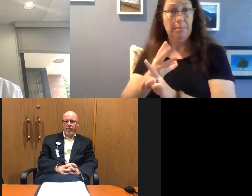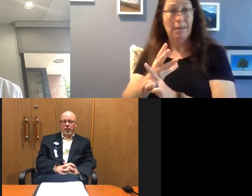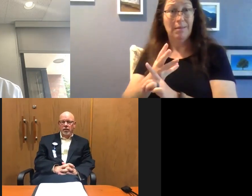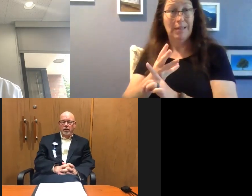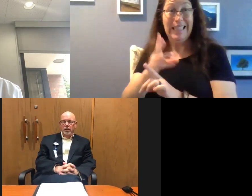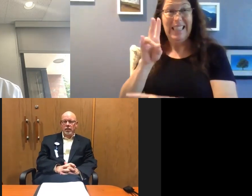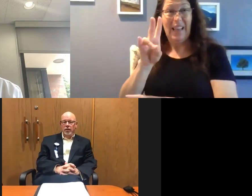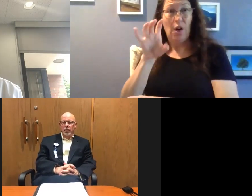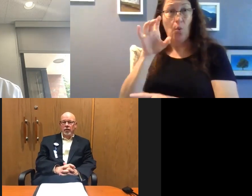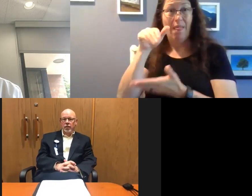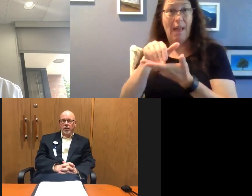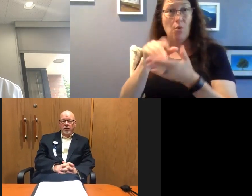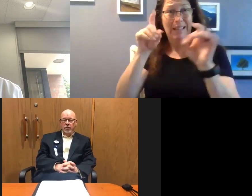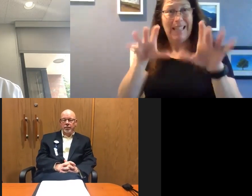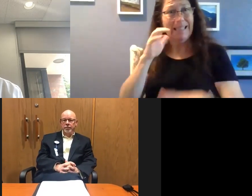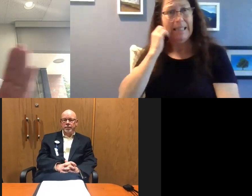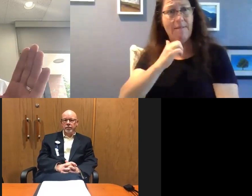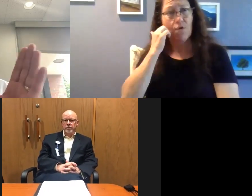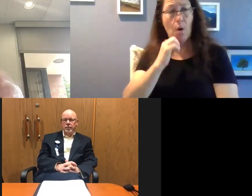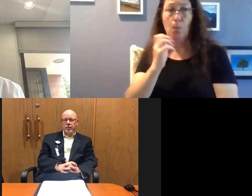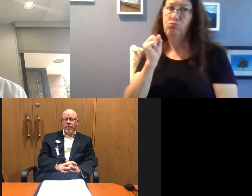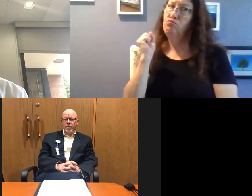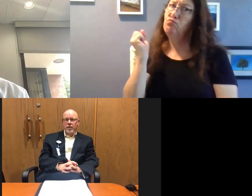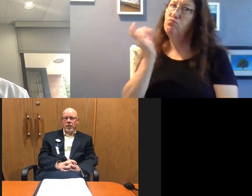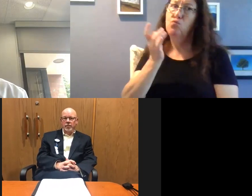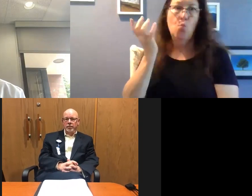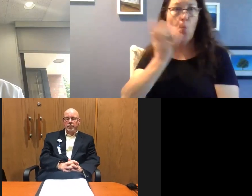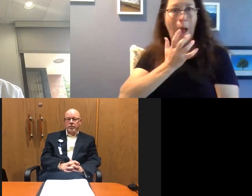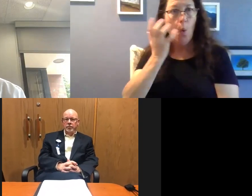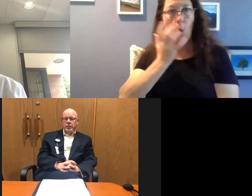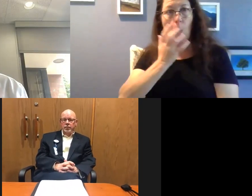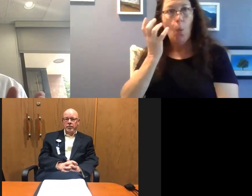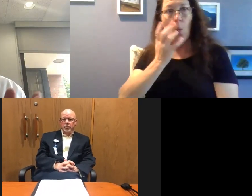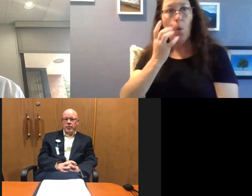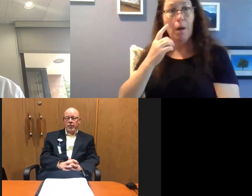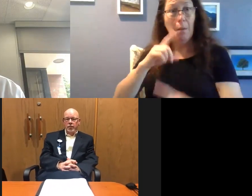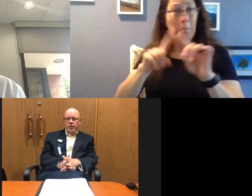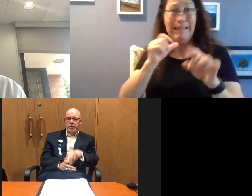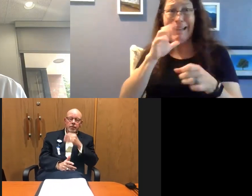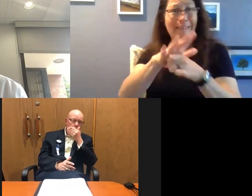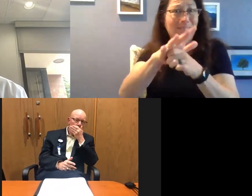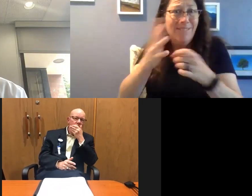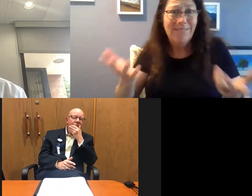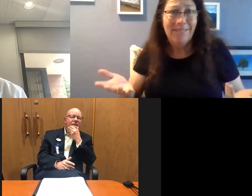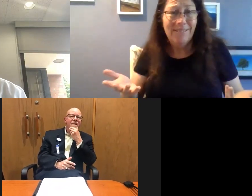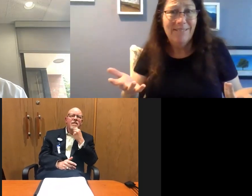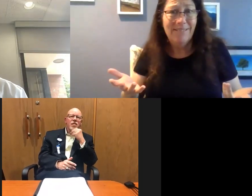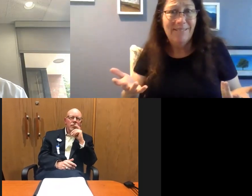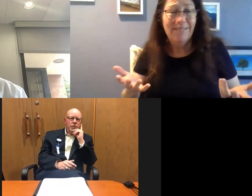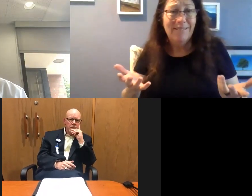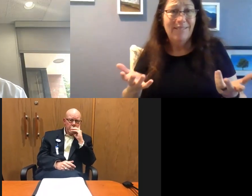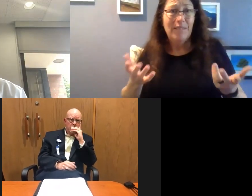700,000 tests a day. That's an amazing accomplishment, but it's still not even enough. And